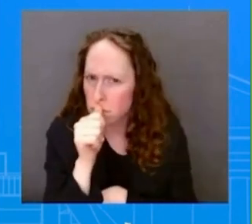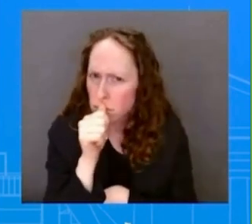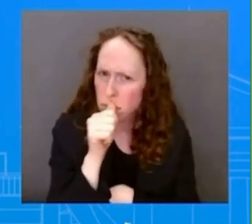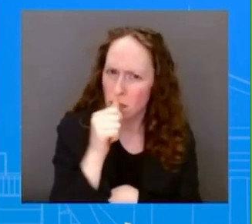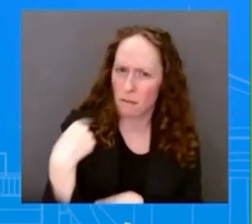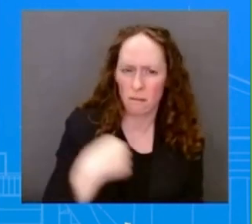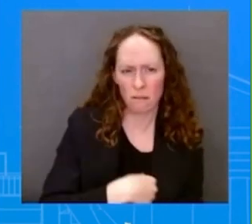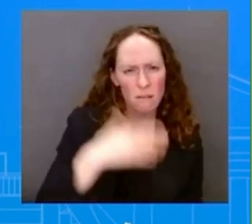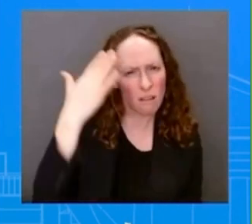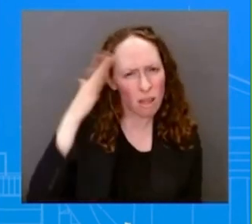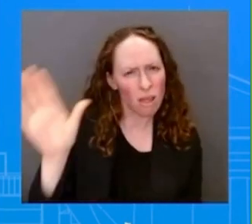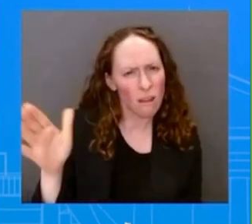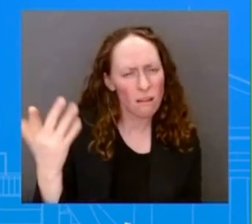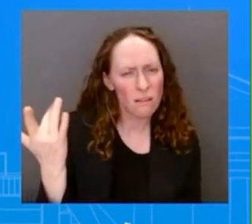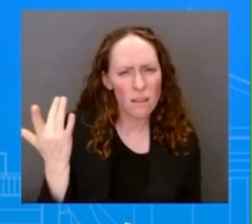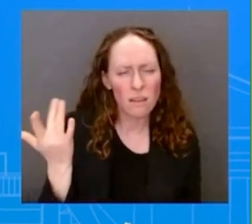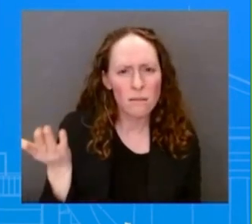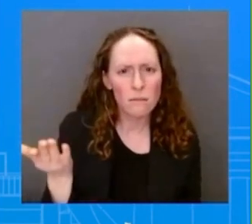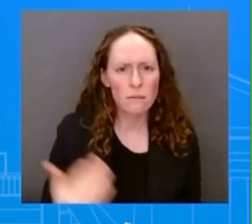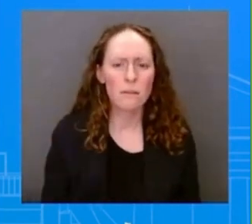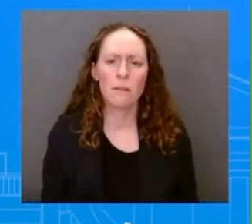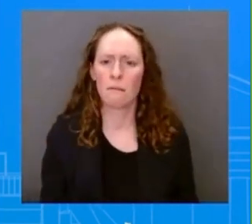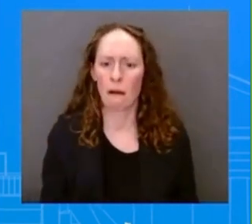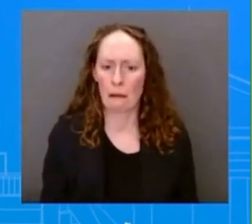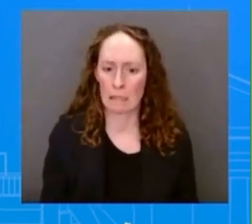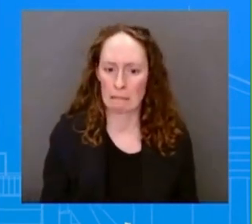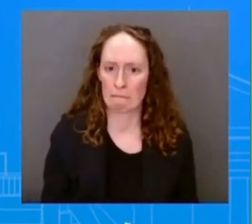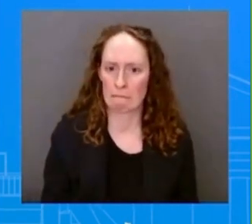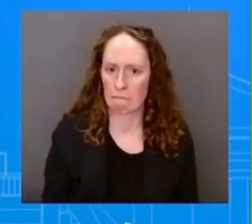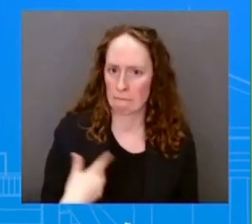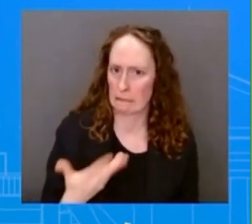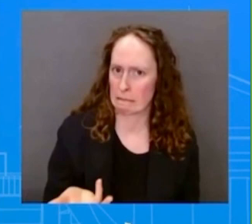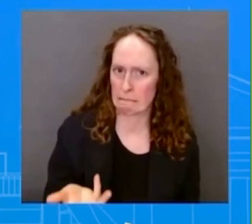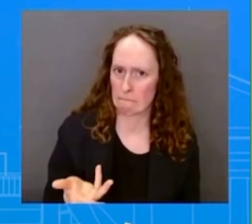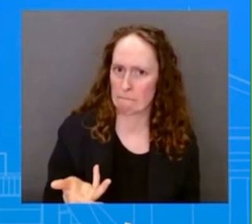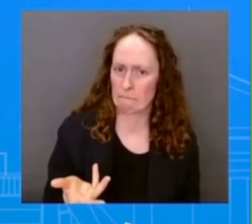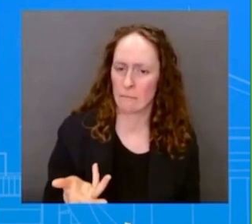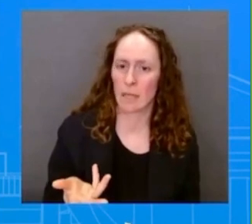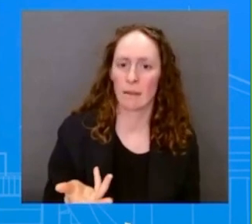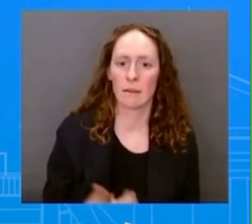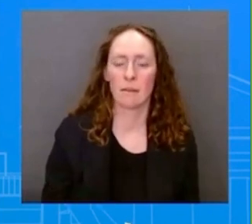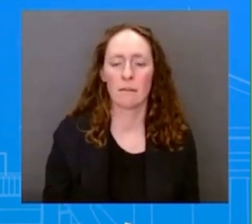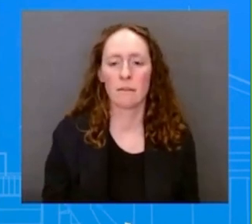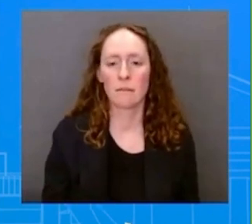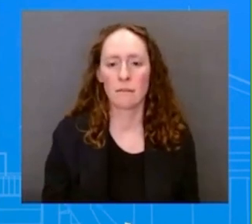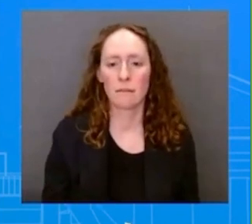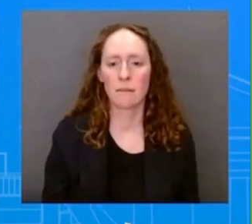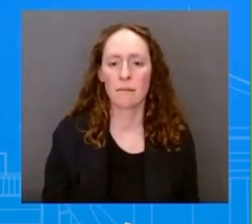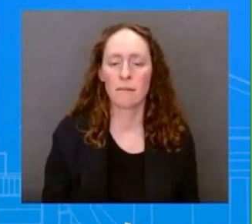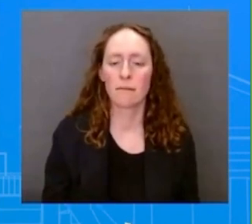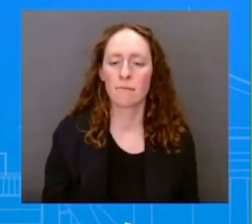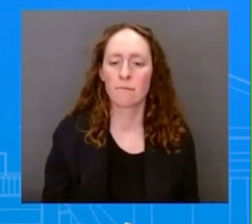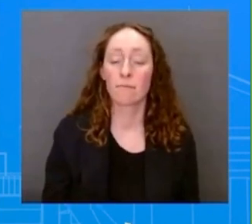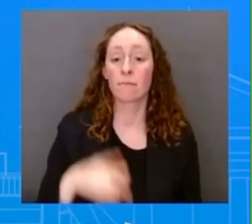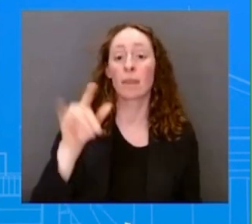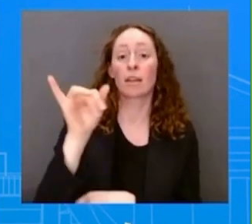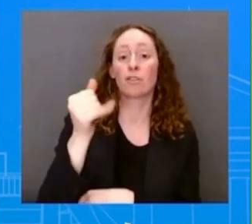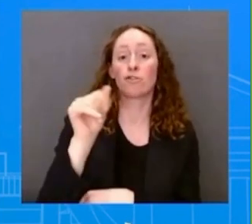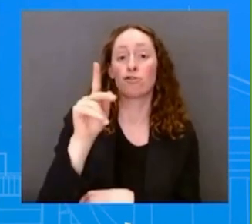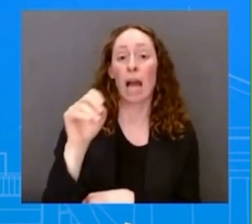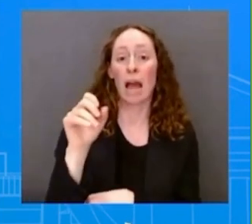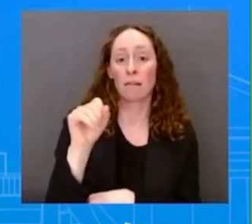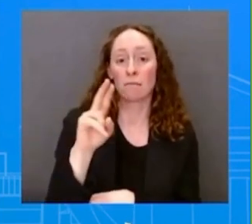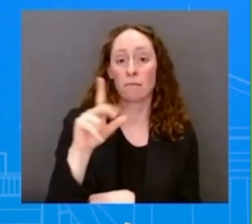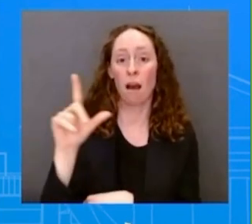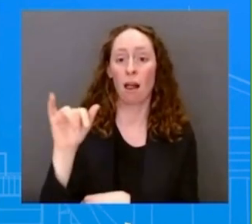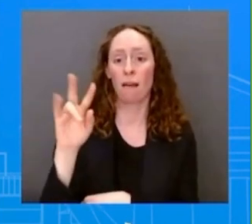I would tell you two things. One, Mr. Sullivan routinely has discussions with counterparts around the world. That's not uncommon for him